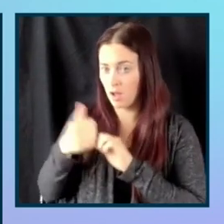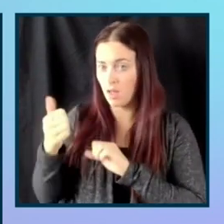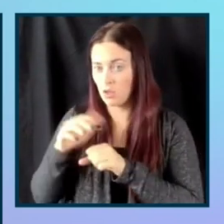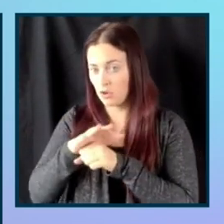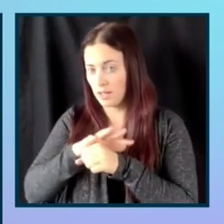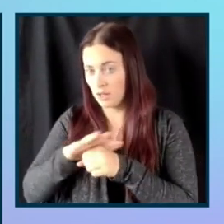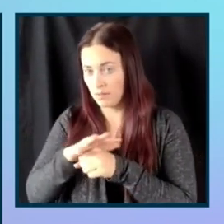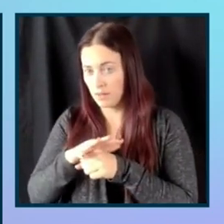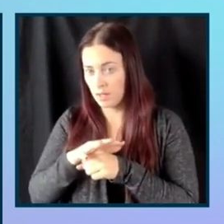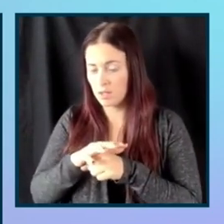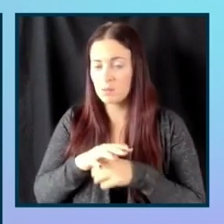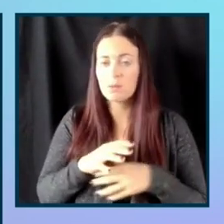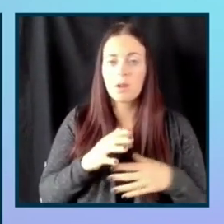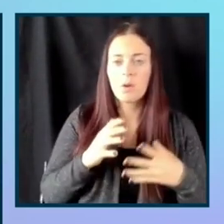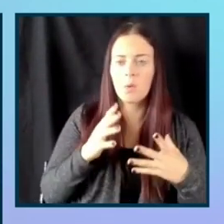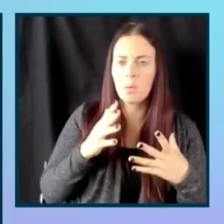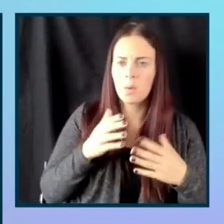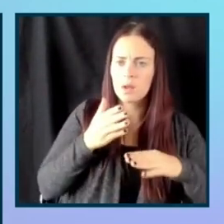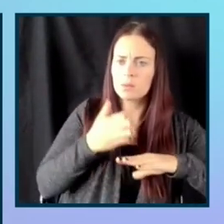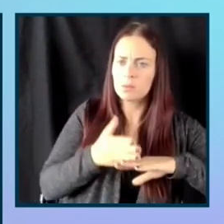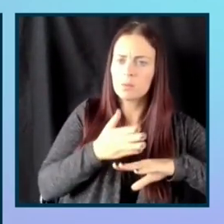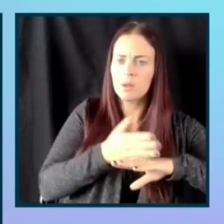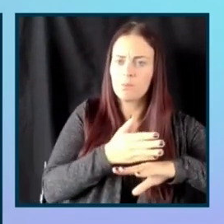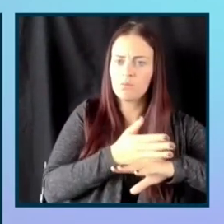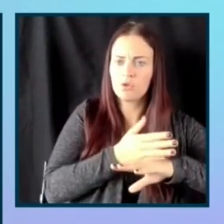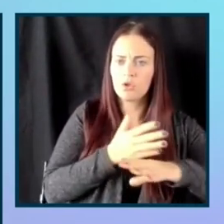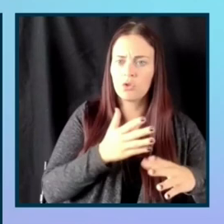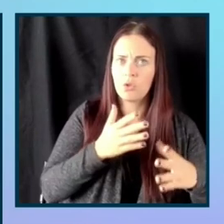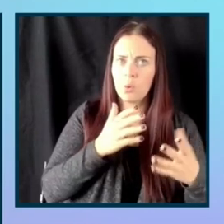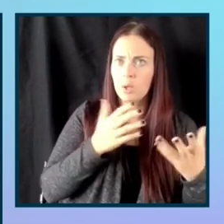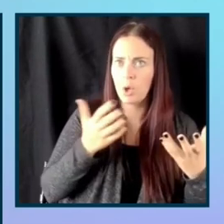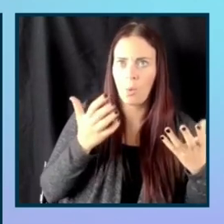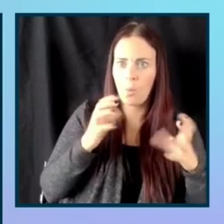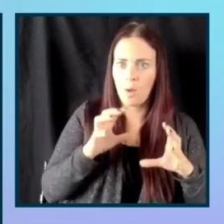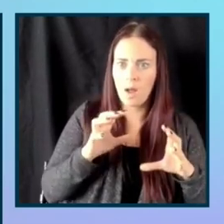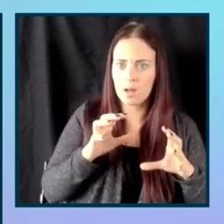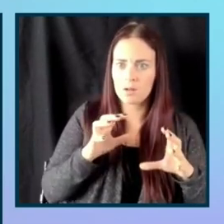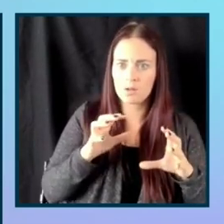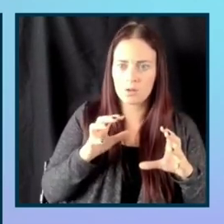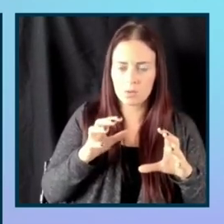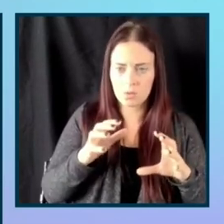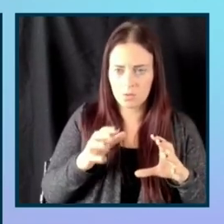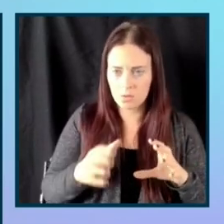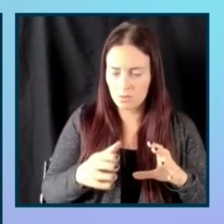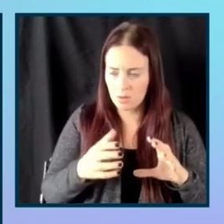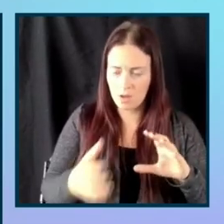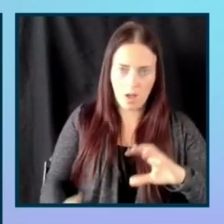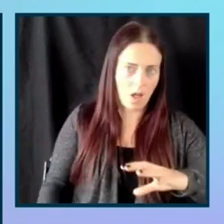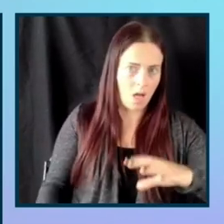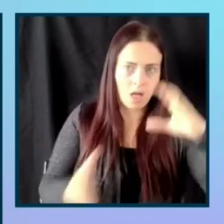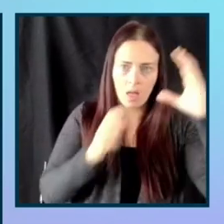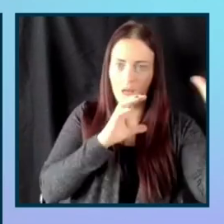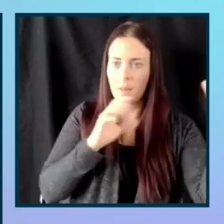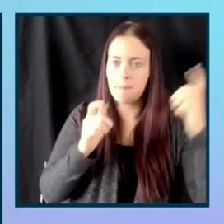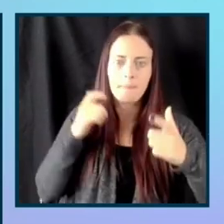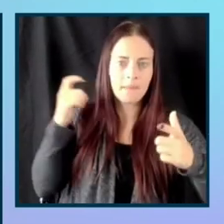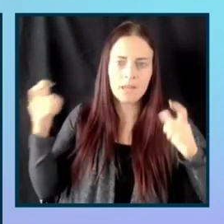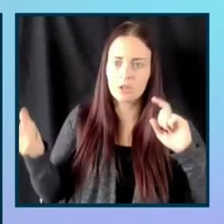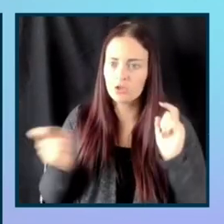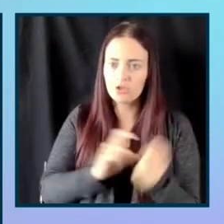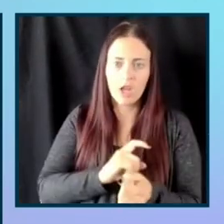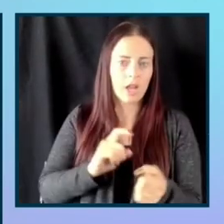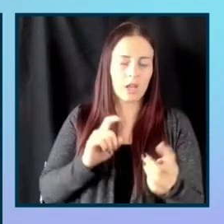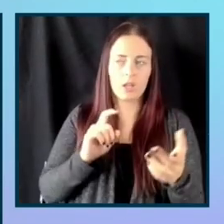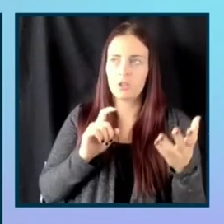but not like, you know, not do something huge that will shake the boat, rock the boat, just because, you know, people